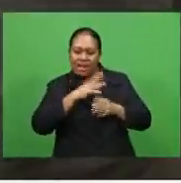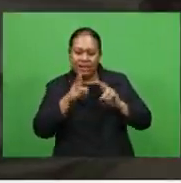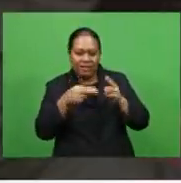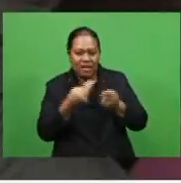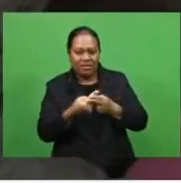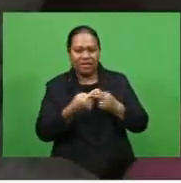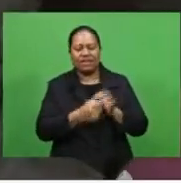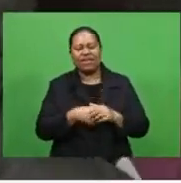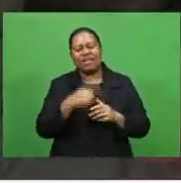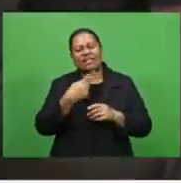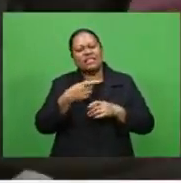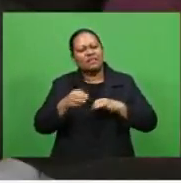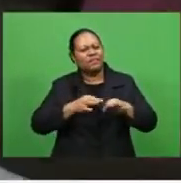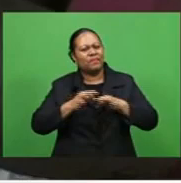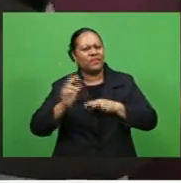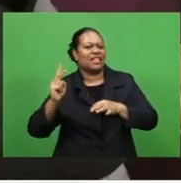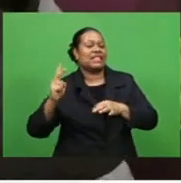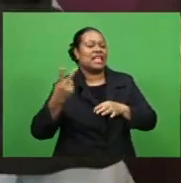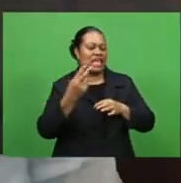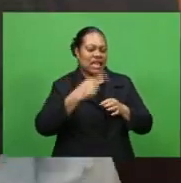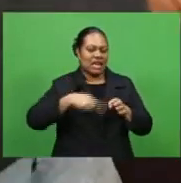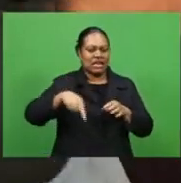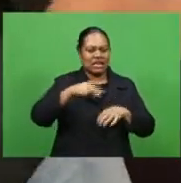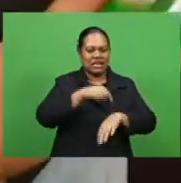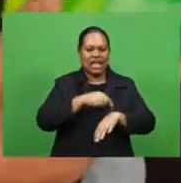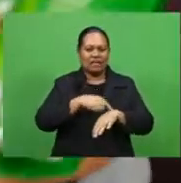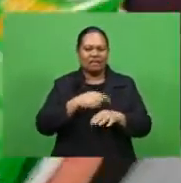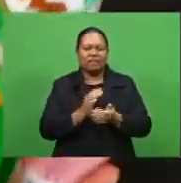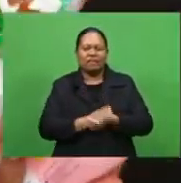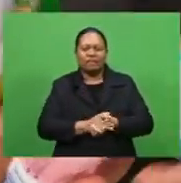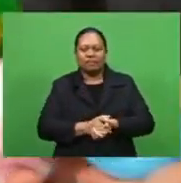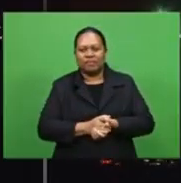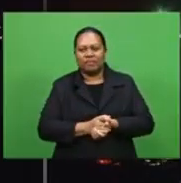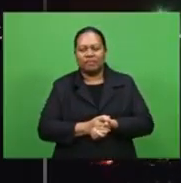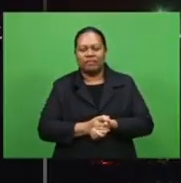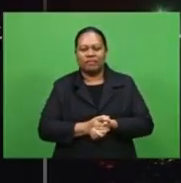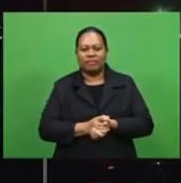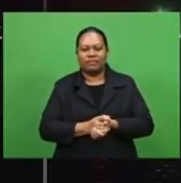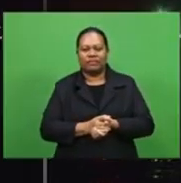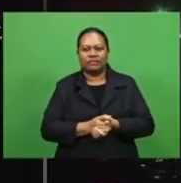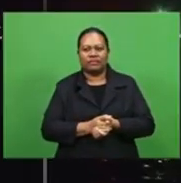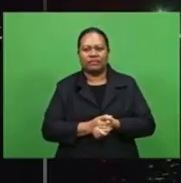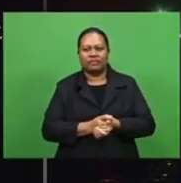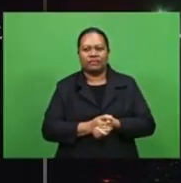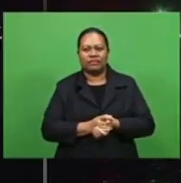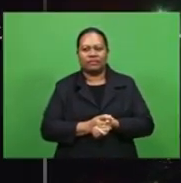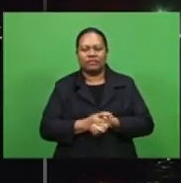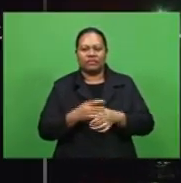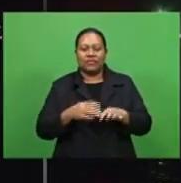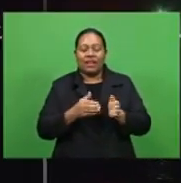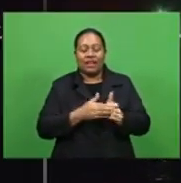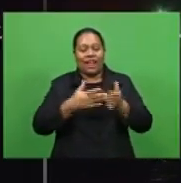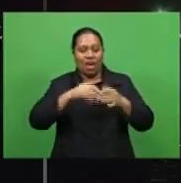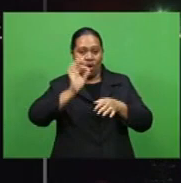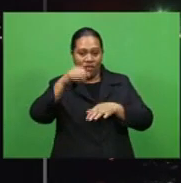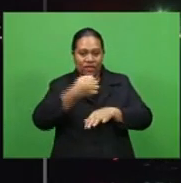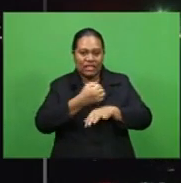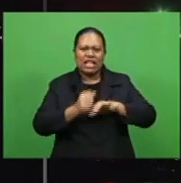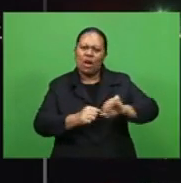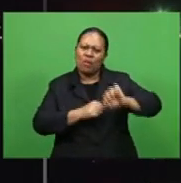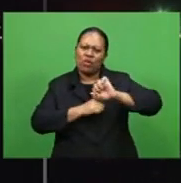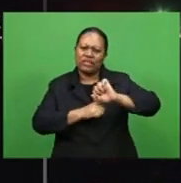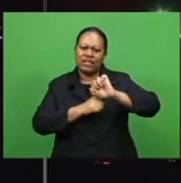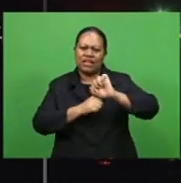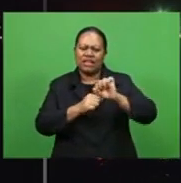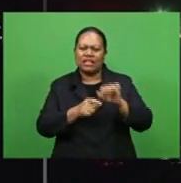phase before planning a second round Maggie Boyle FBC News turning overseas protesters in